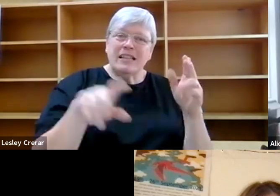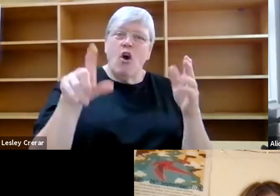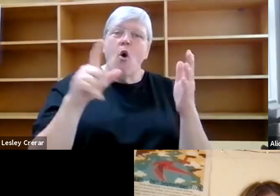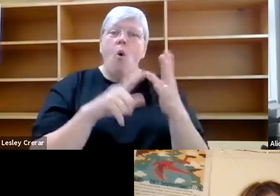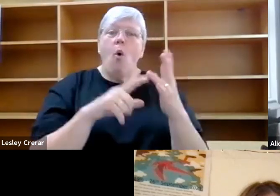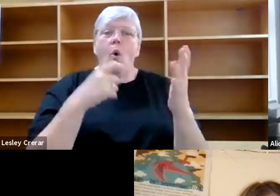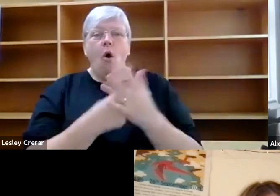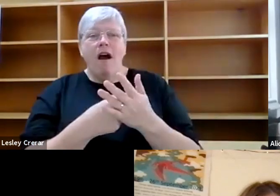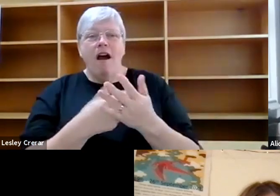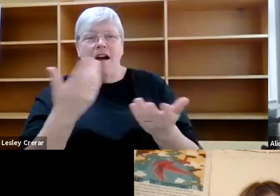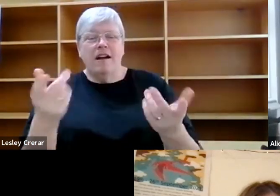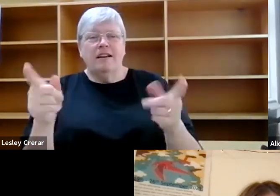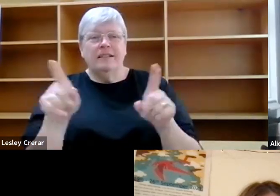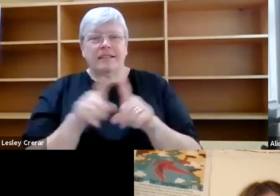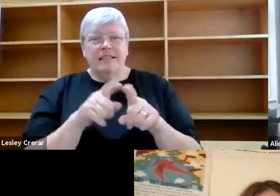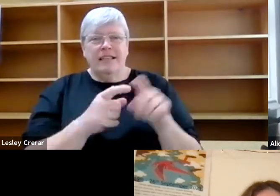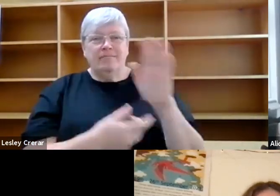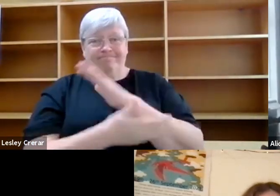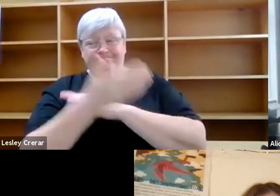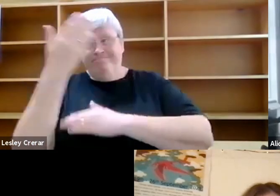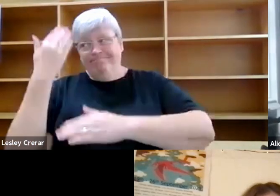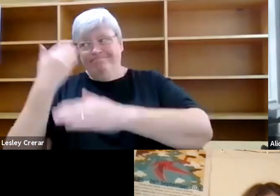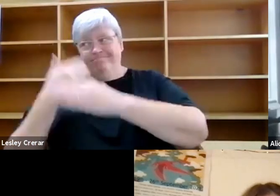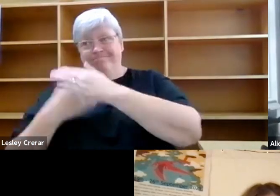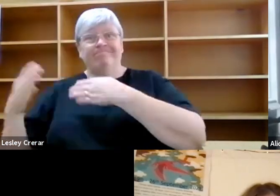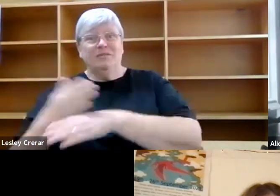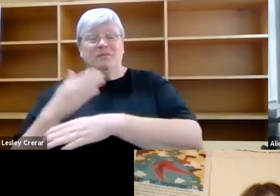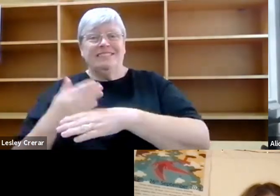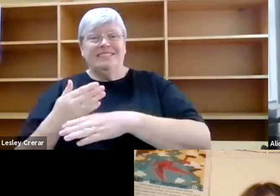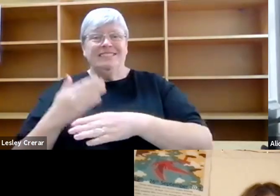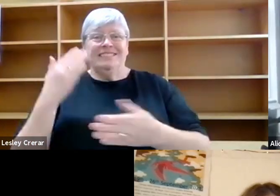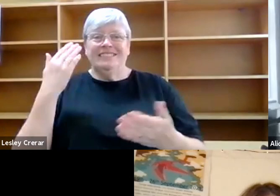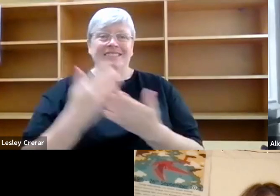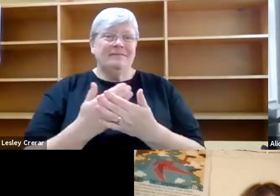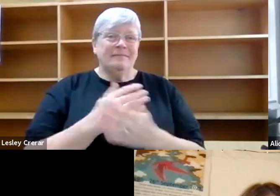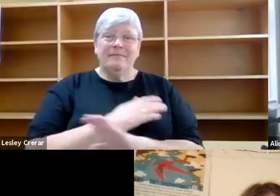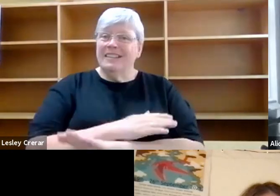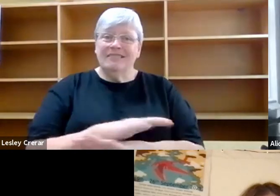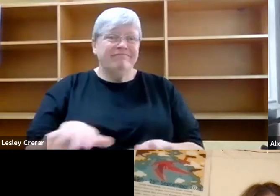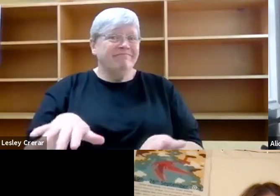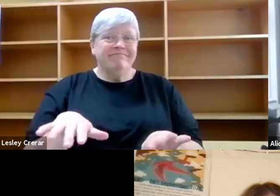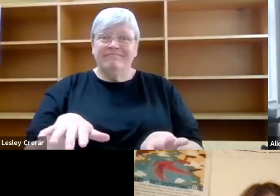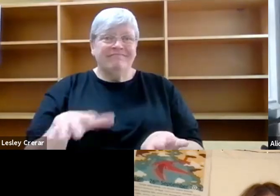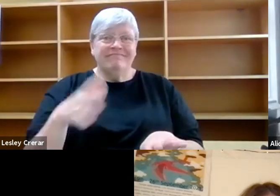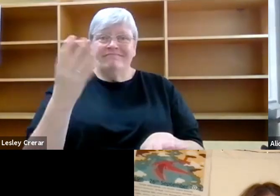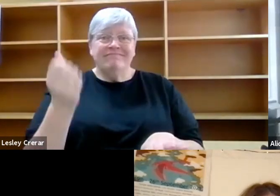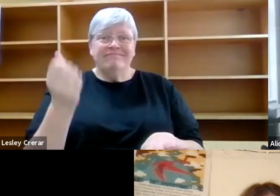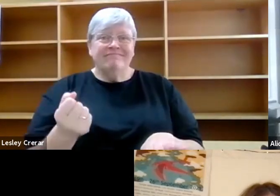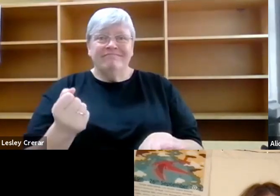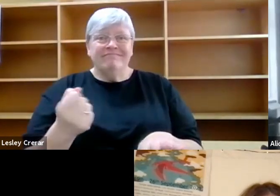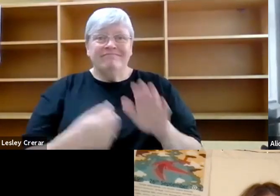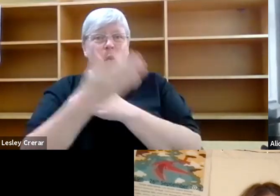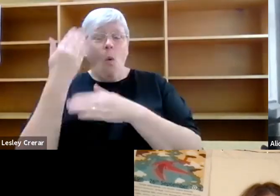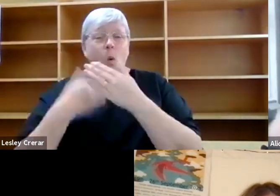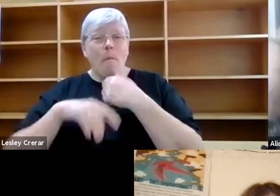the values of these ancient practices that these people had. Whereas, of course, they didn't have them. And the ancient practices that we are